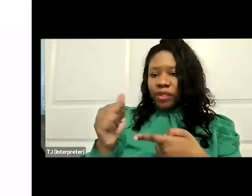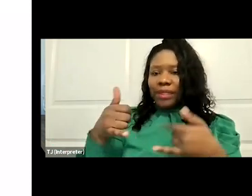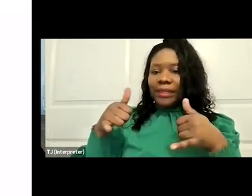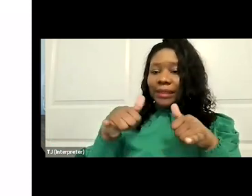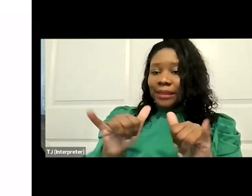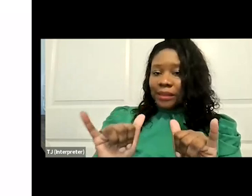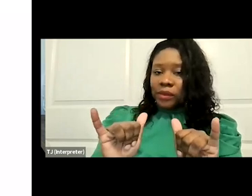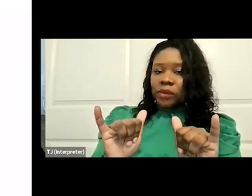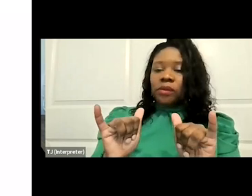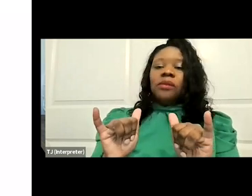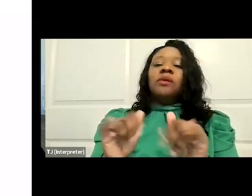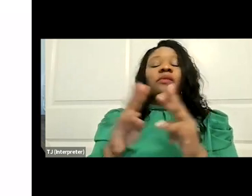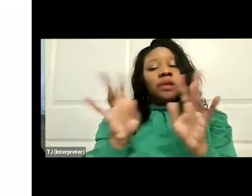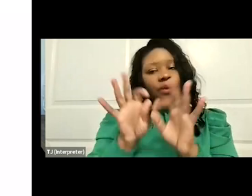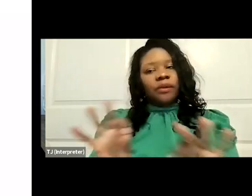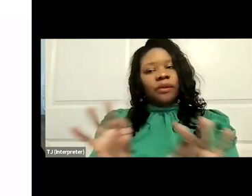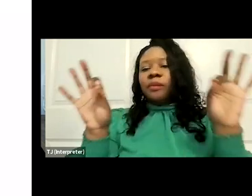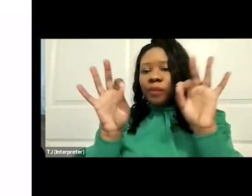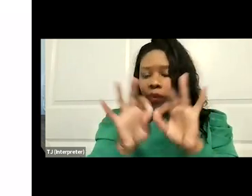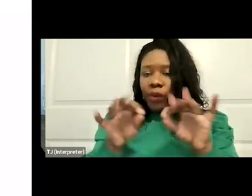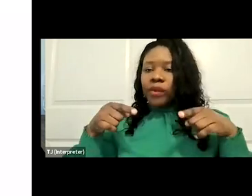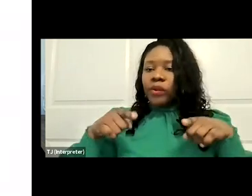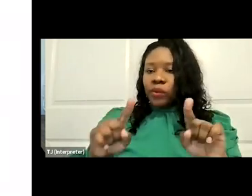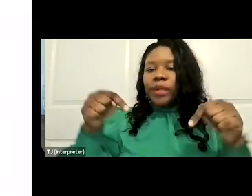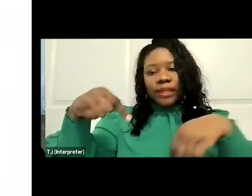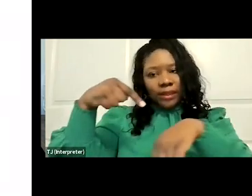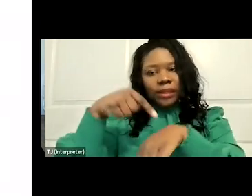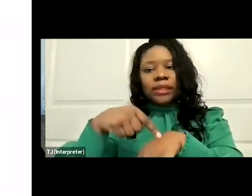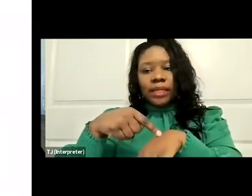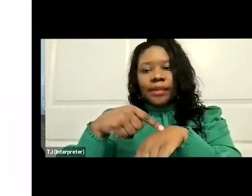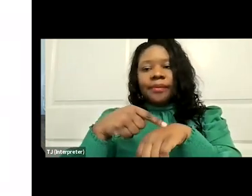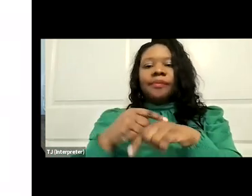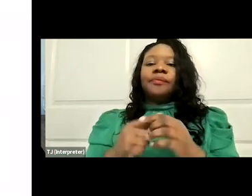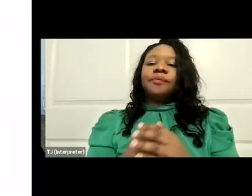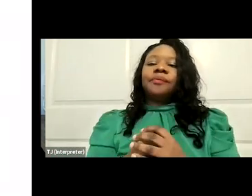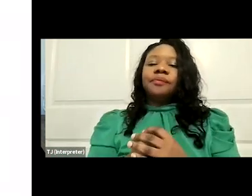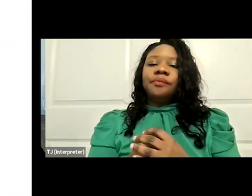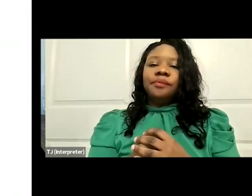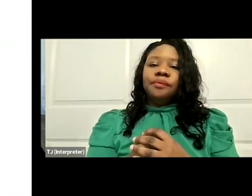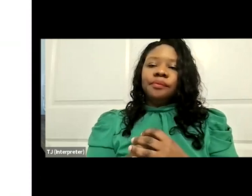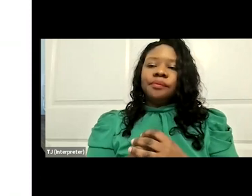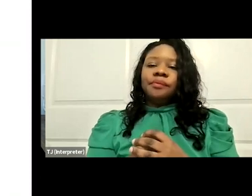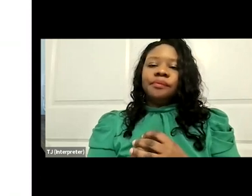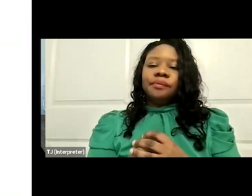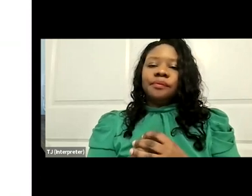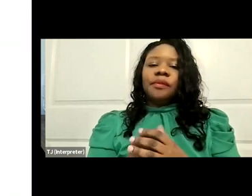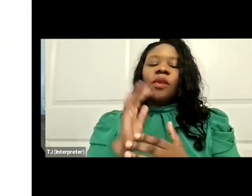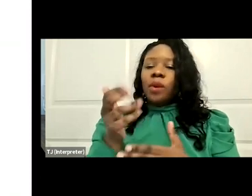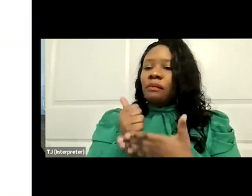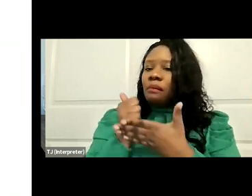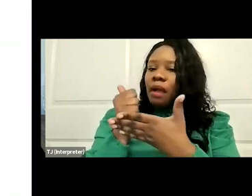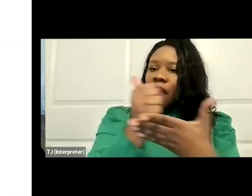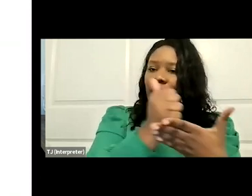incredibly important during this time as it will, again, help determine